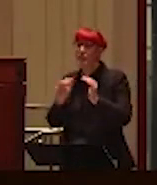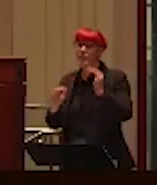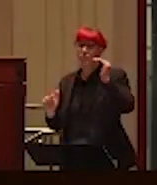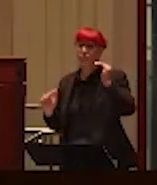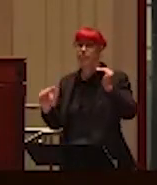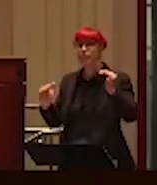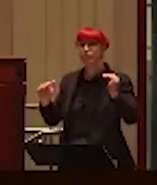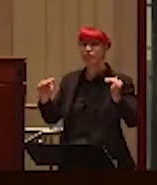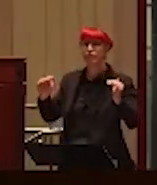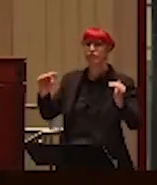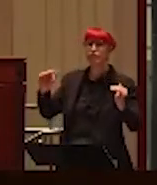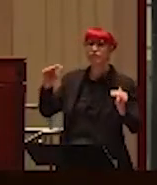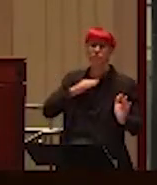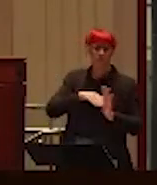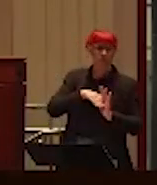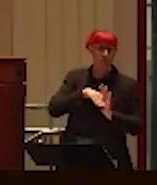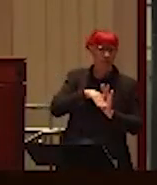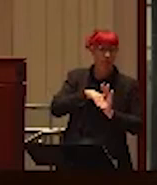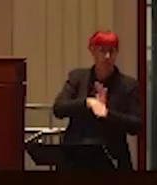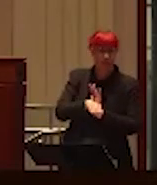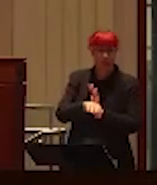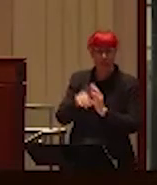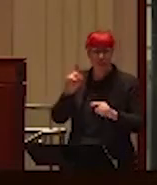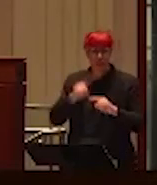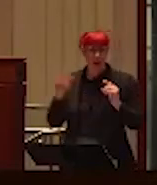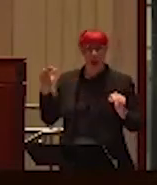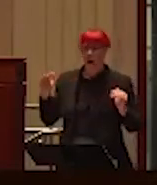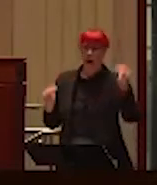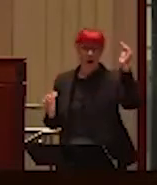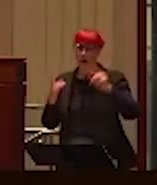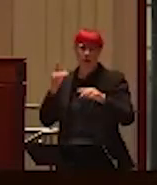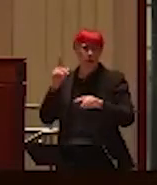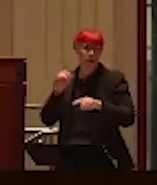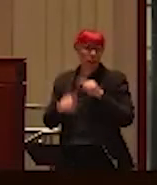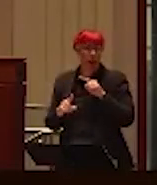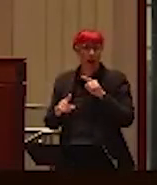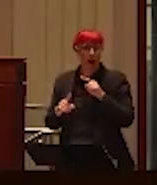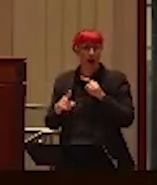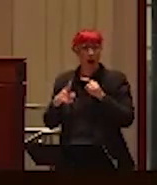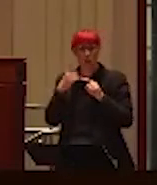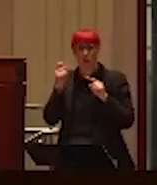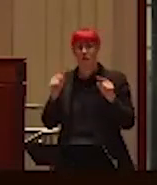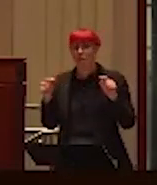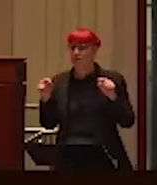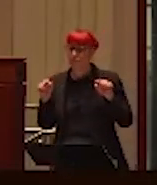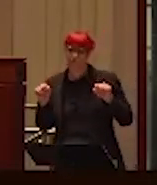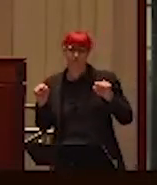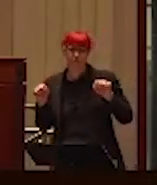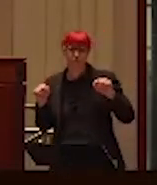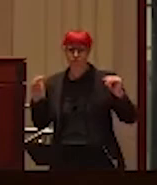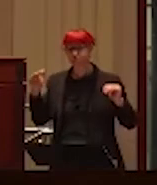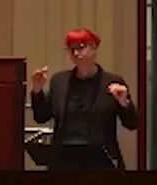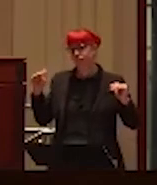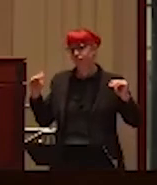nothing that I could do to get back there, because we were inexorably moving towards the, you know, the 95